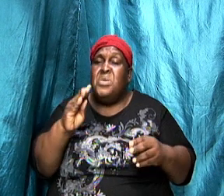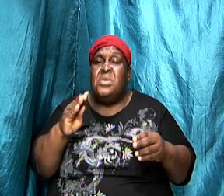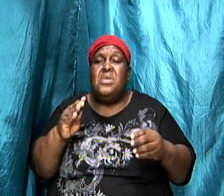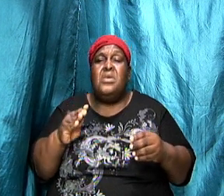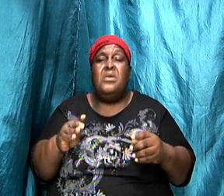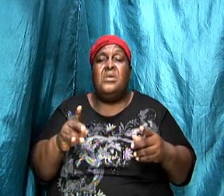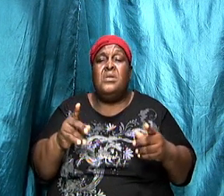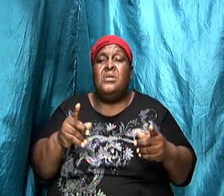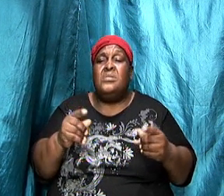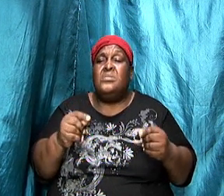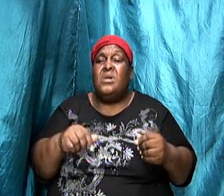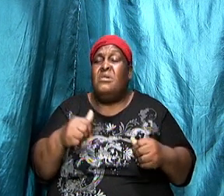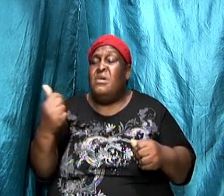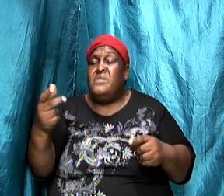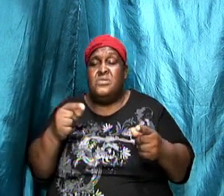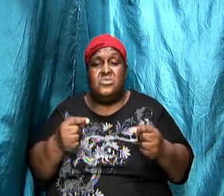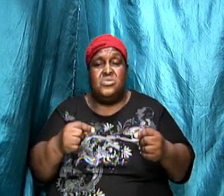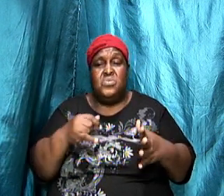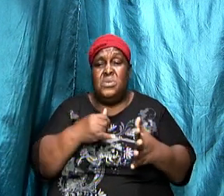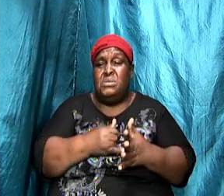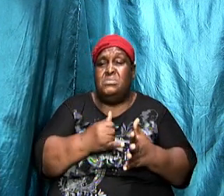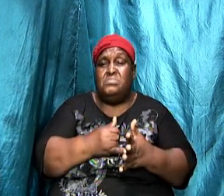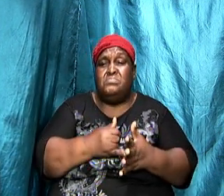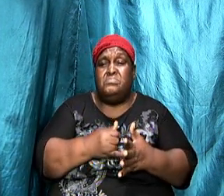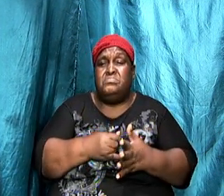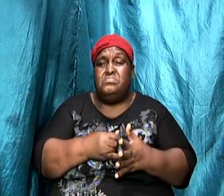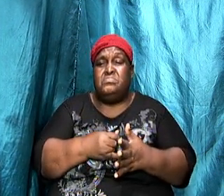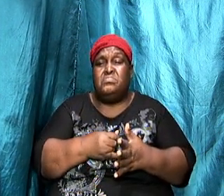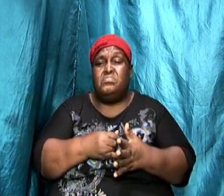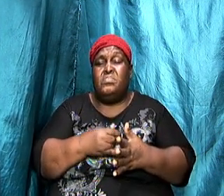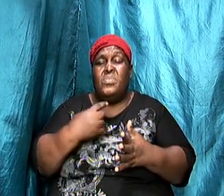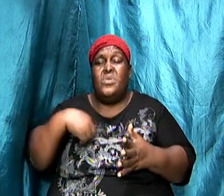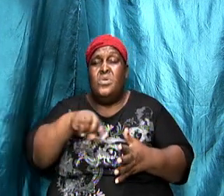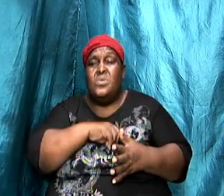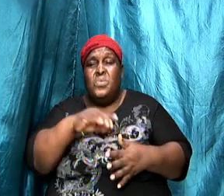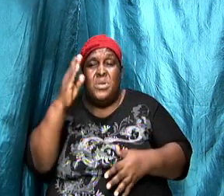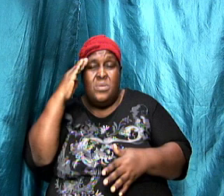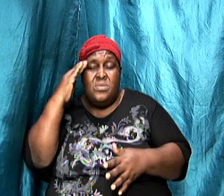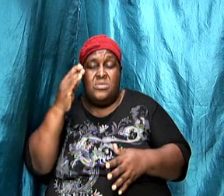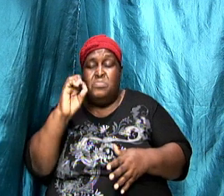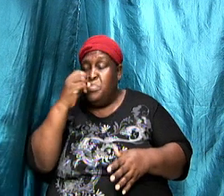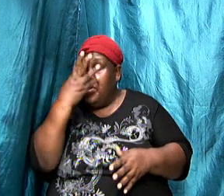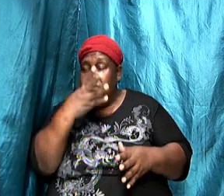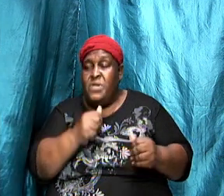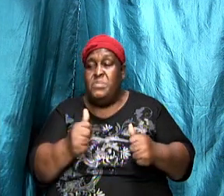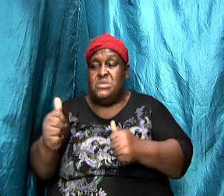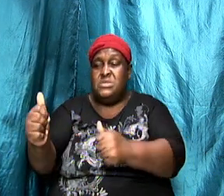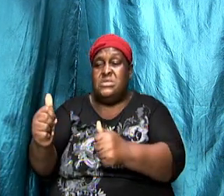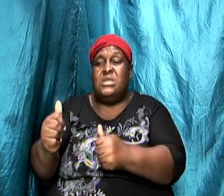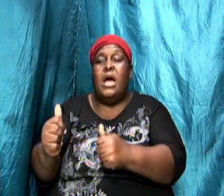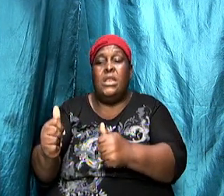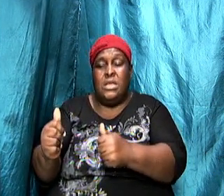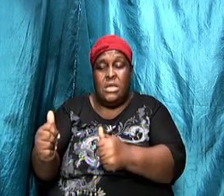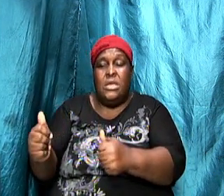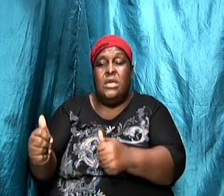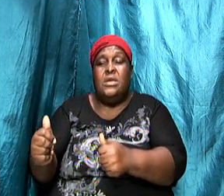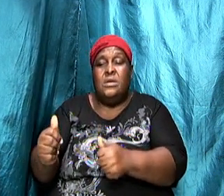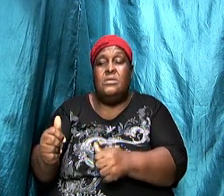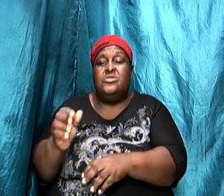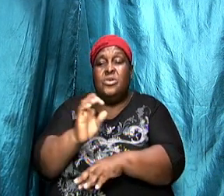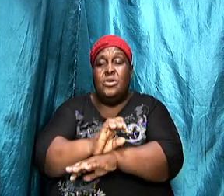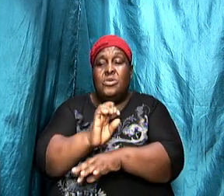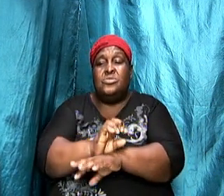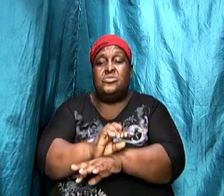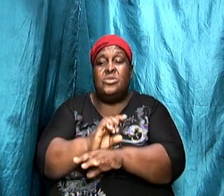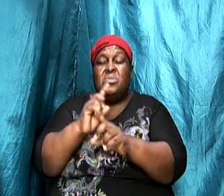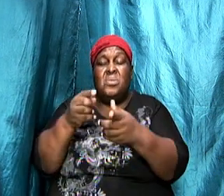the simple things that made up this beautiful apostolic movement and we have gone through them and we have suffered with